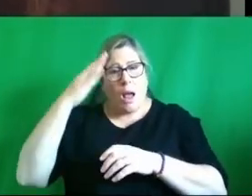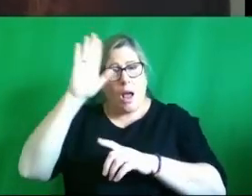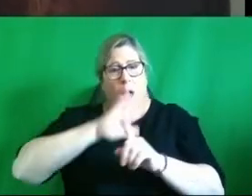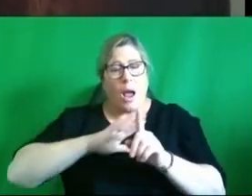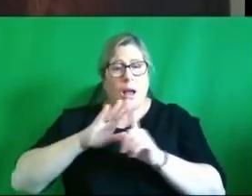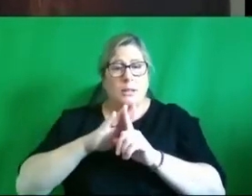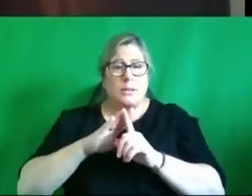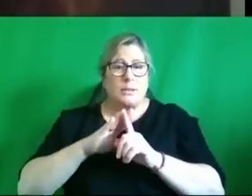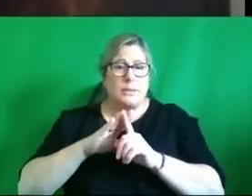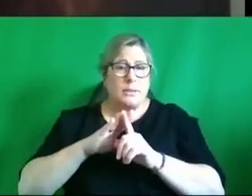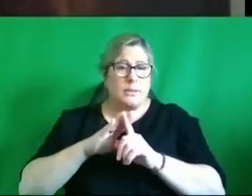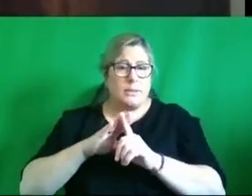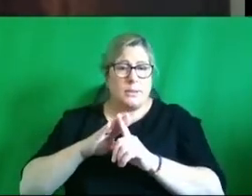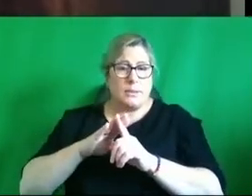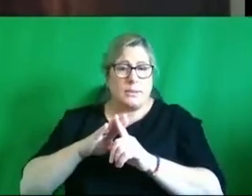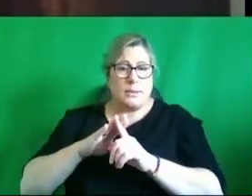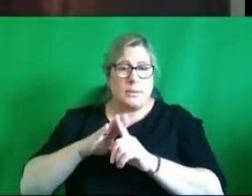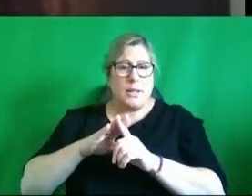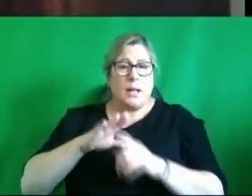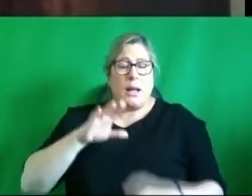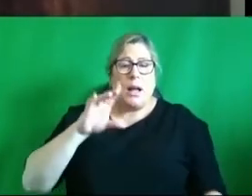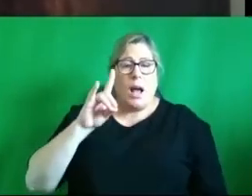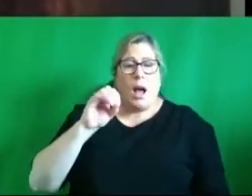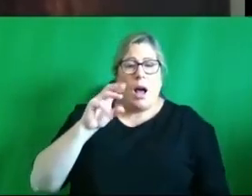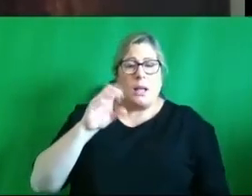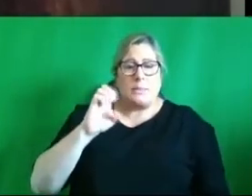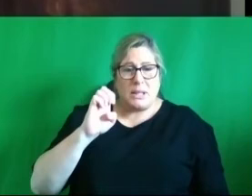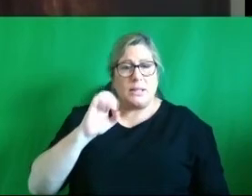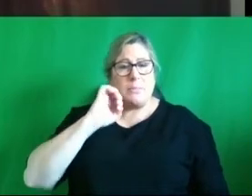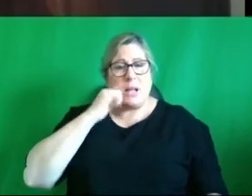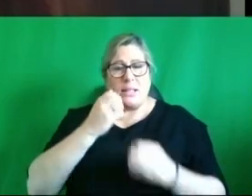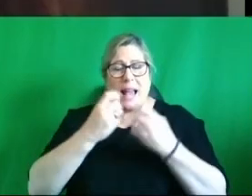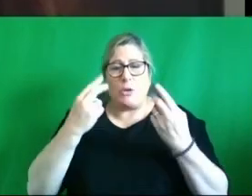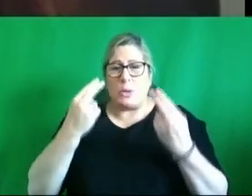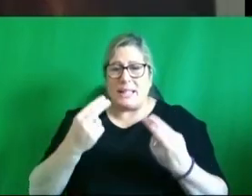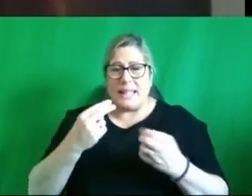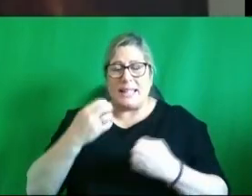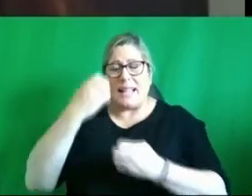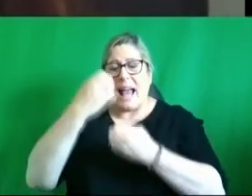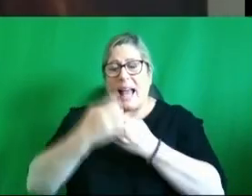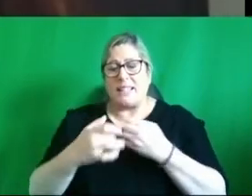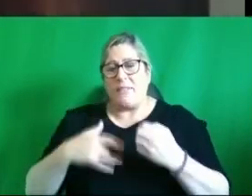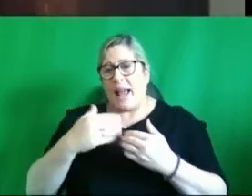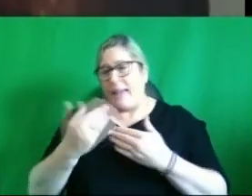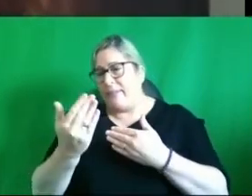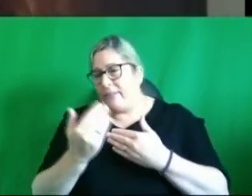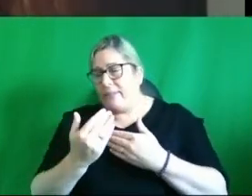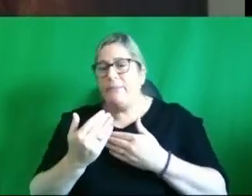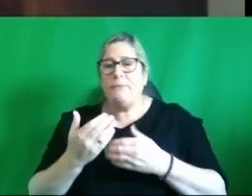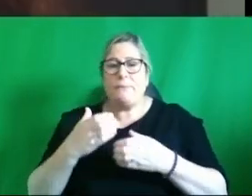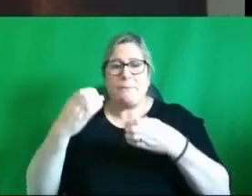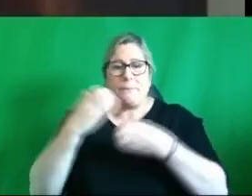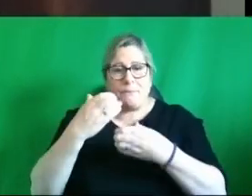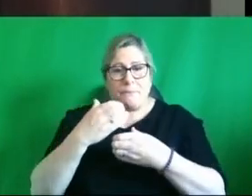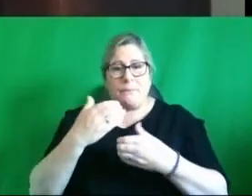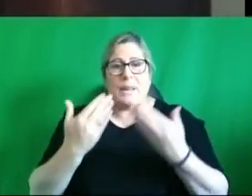because everyone does need end-of-life care and uh what can we look at across the island really i suppose to collaborate on